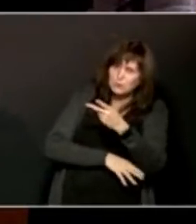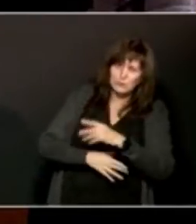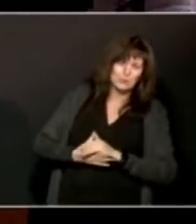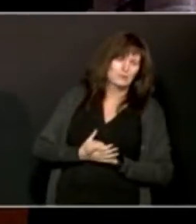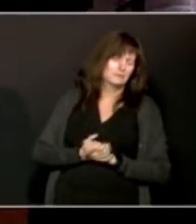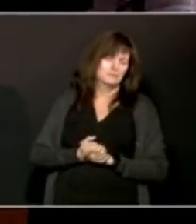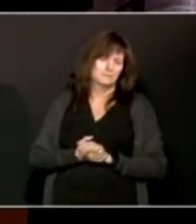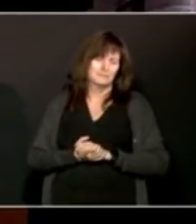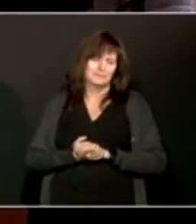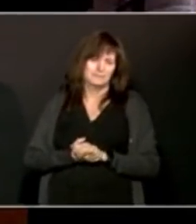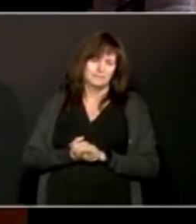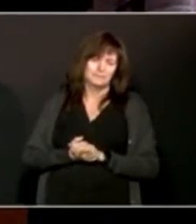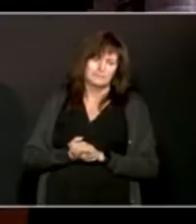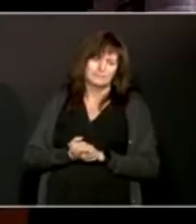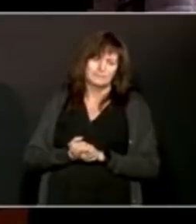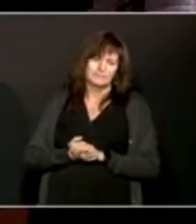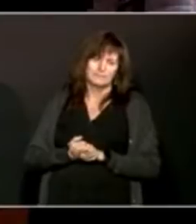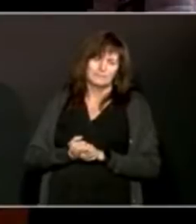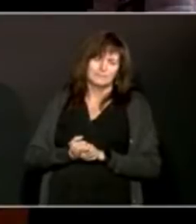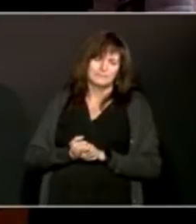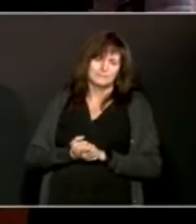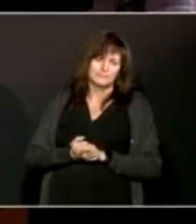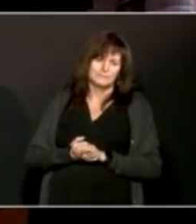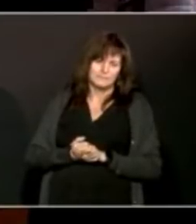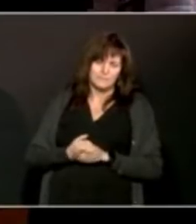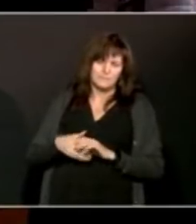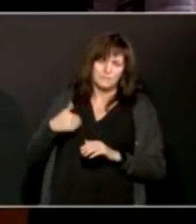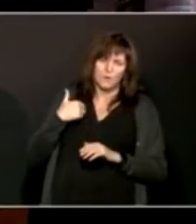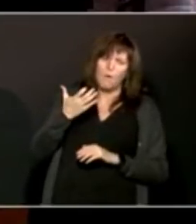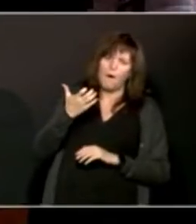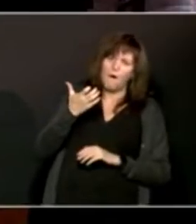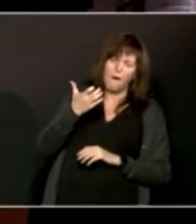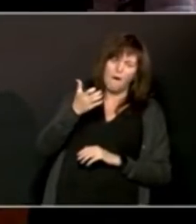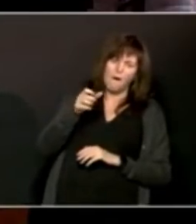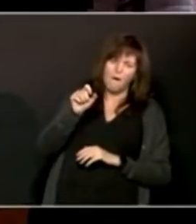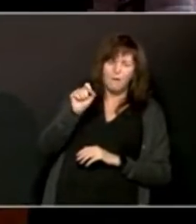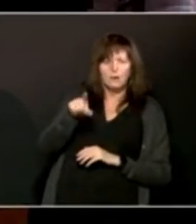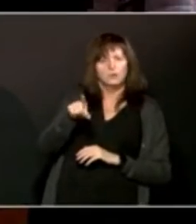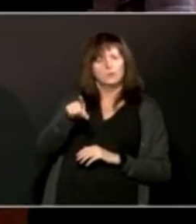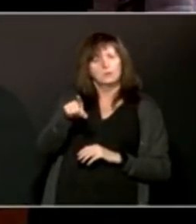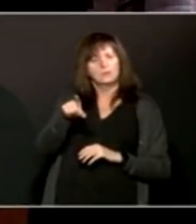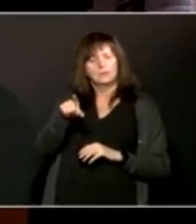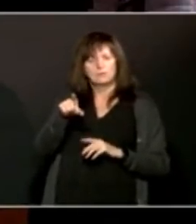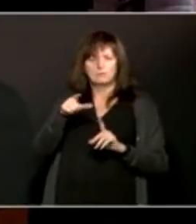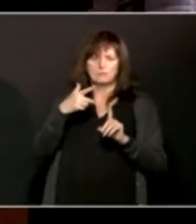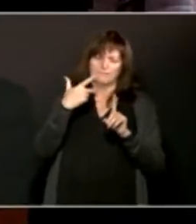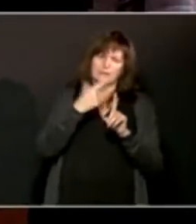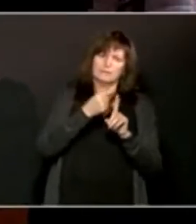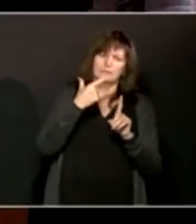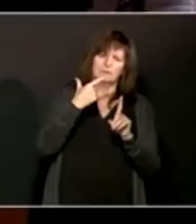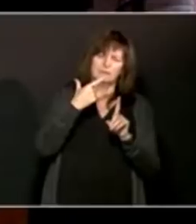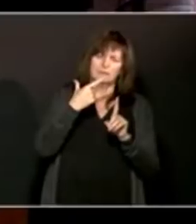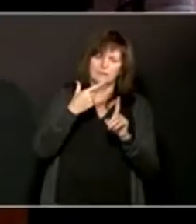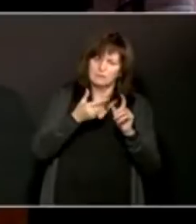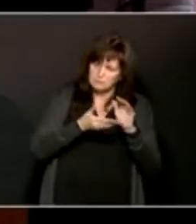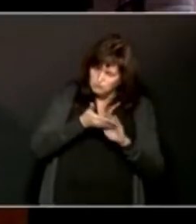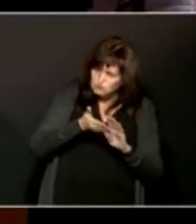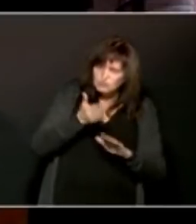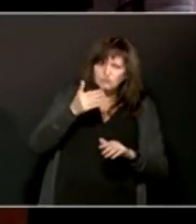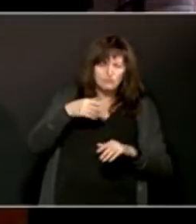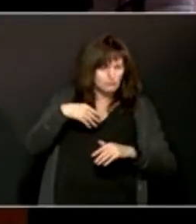I wanted to ask you a question about the vaccine rollout and specifically about